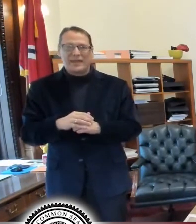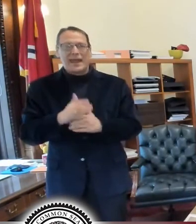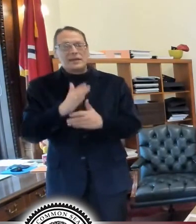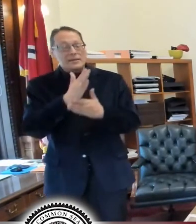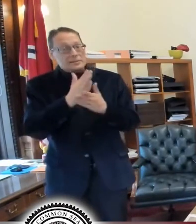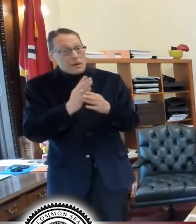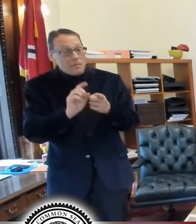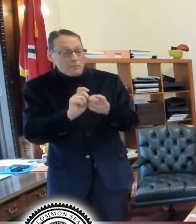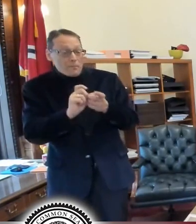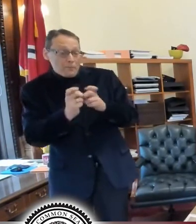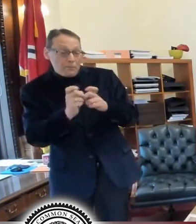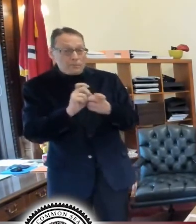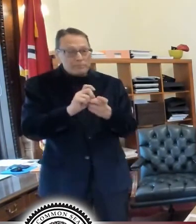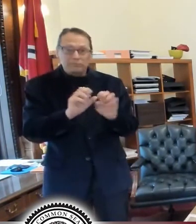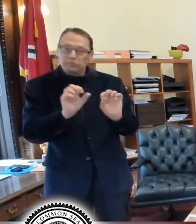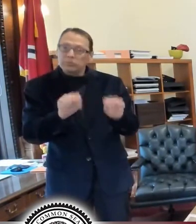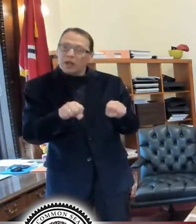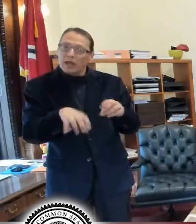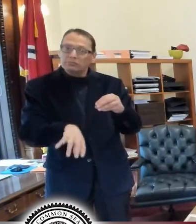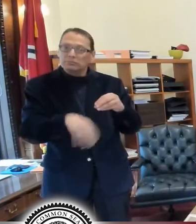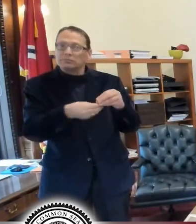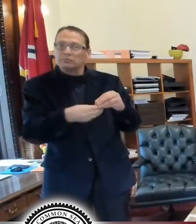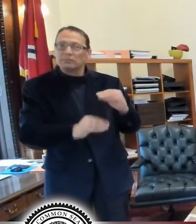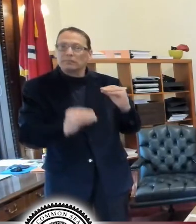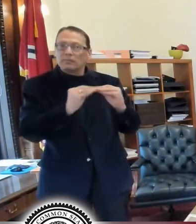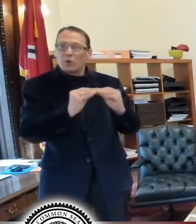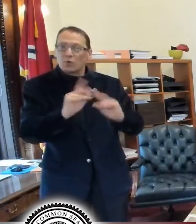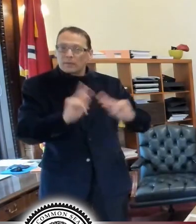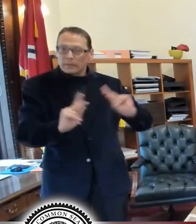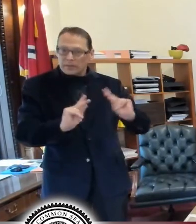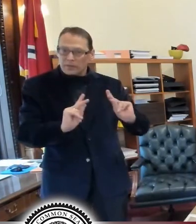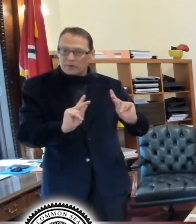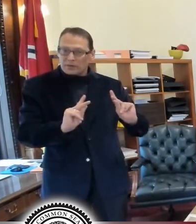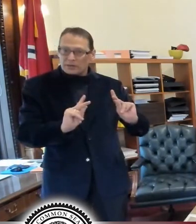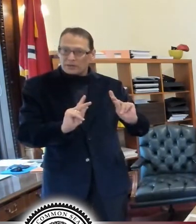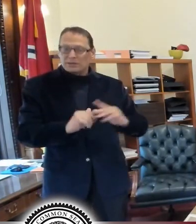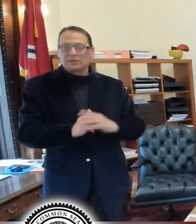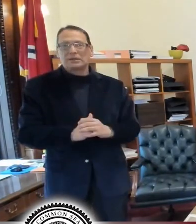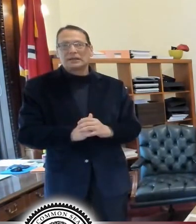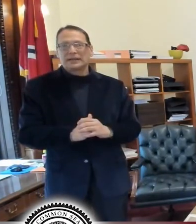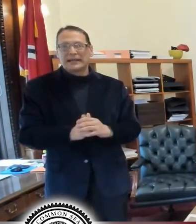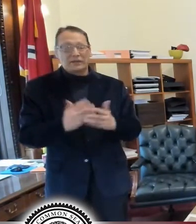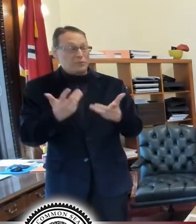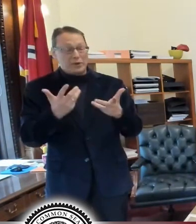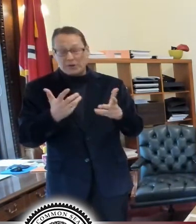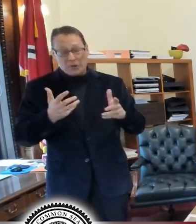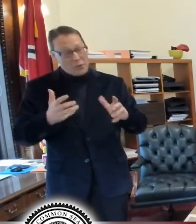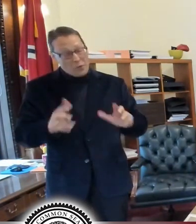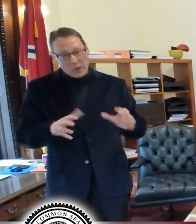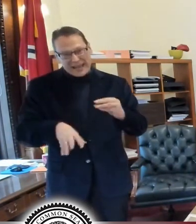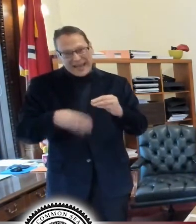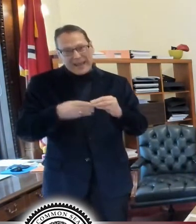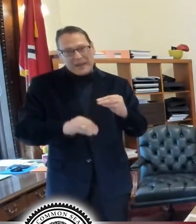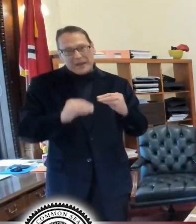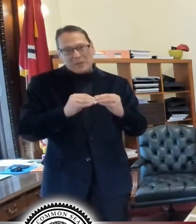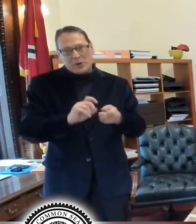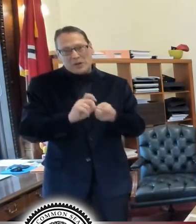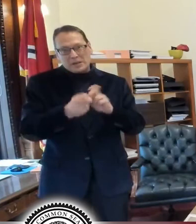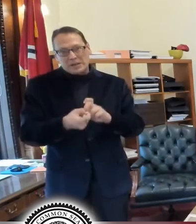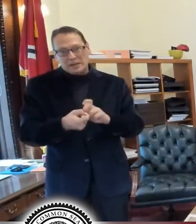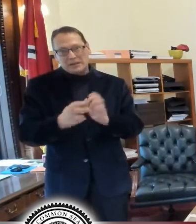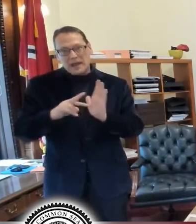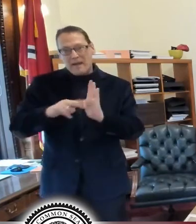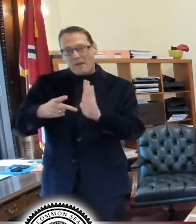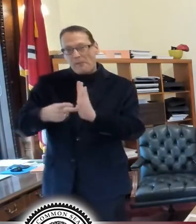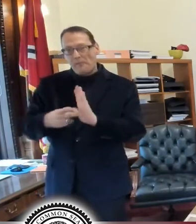modifications. Um, but those are modifications that we don't want to have to make because that means more people are going in